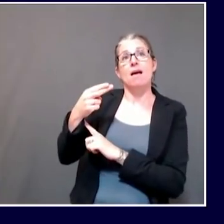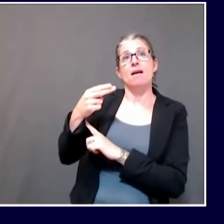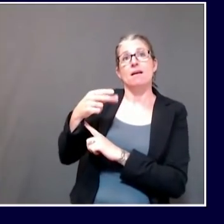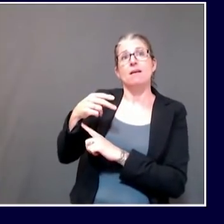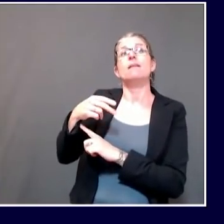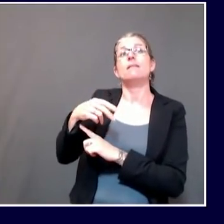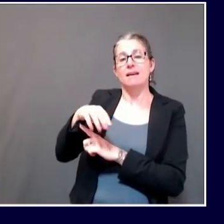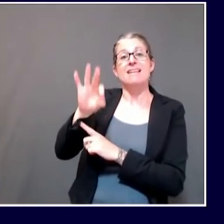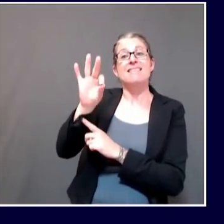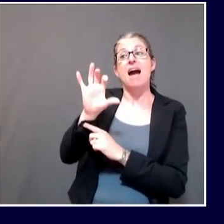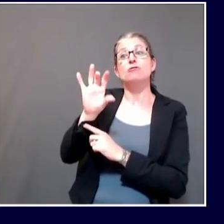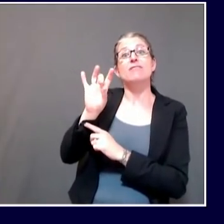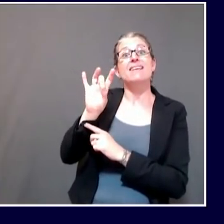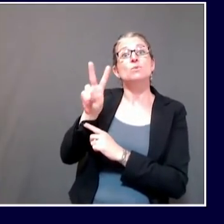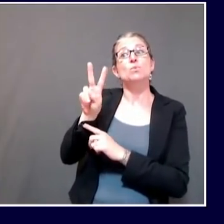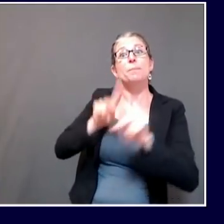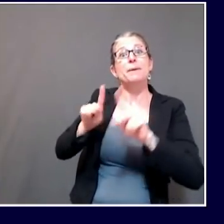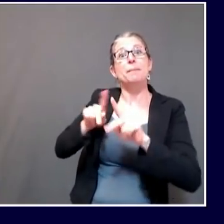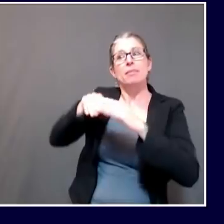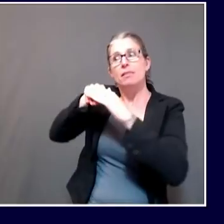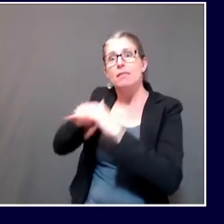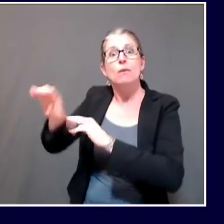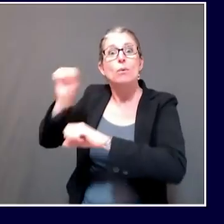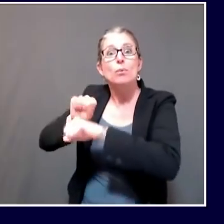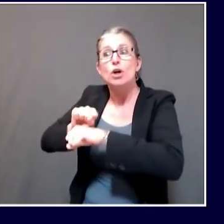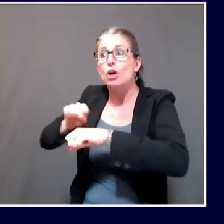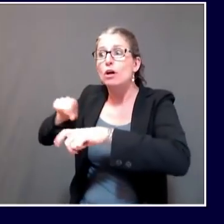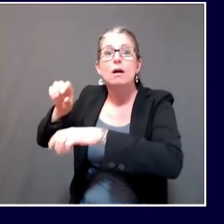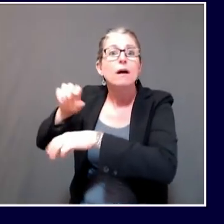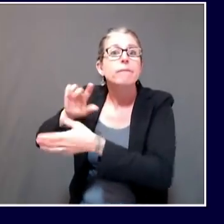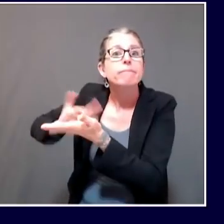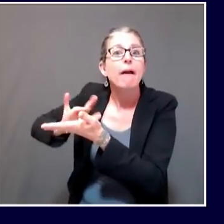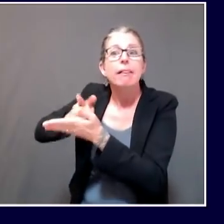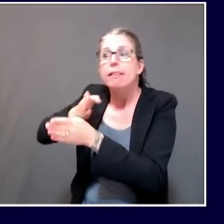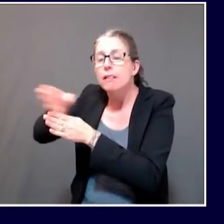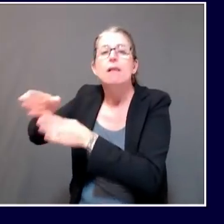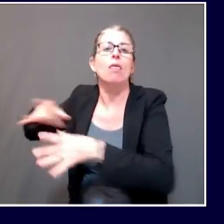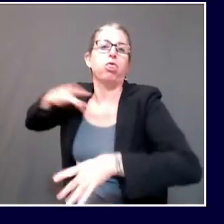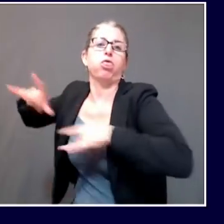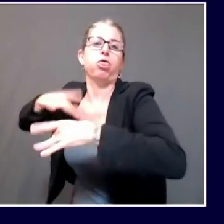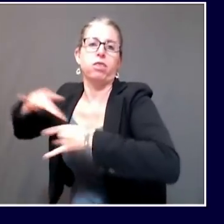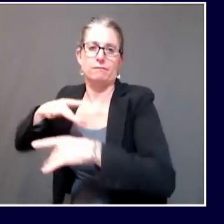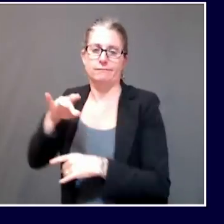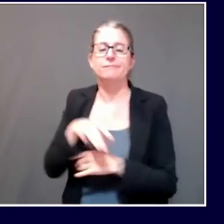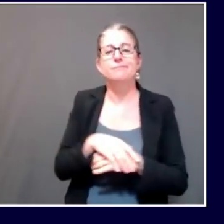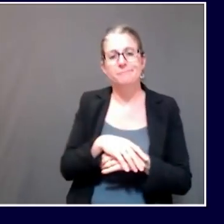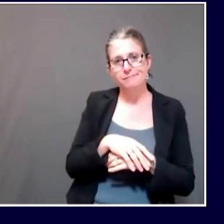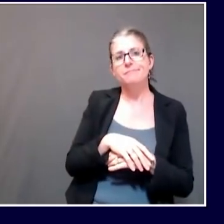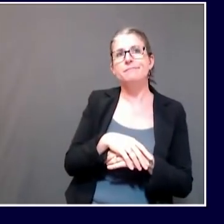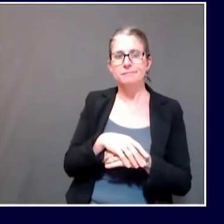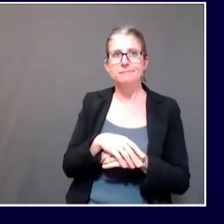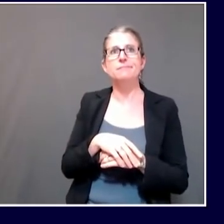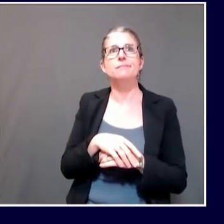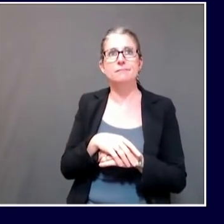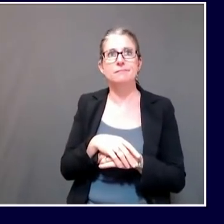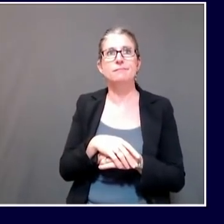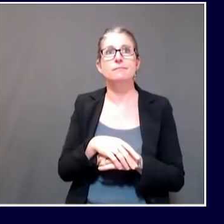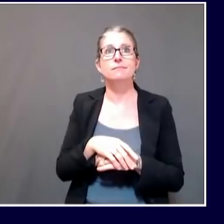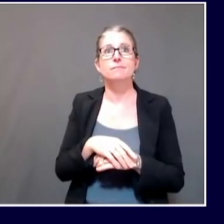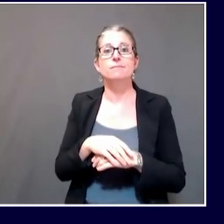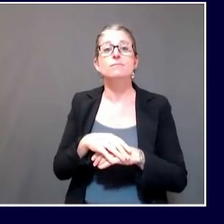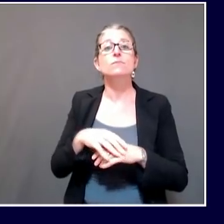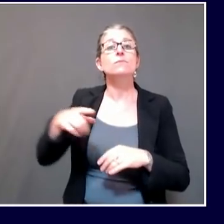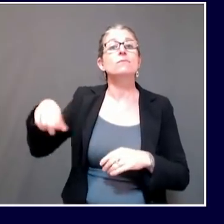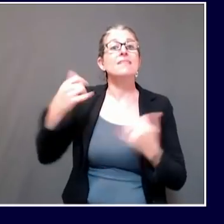outbreaks that Maine CDC is currently focused on. Let's start with the outbreaks that have been associated with a